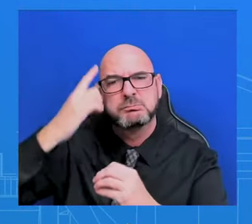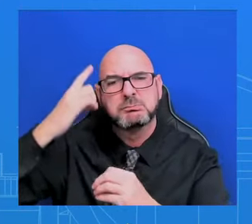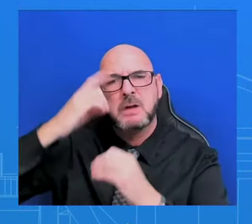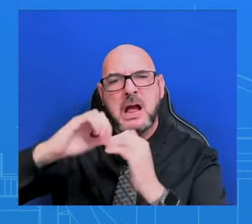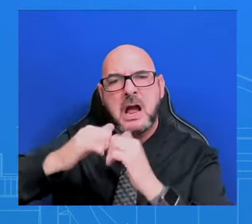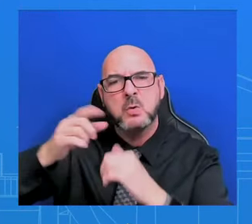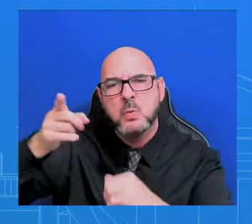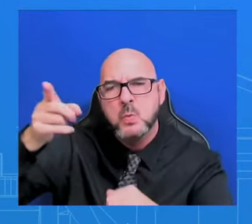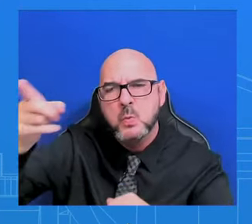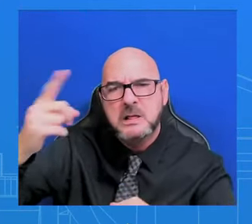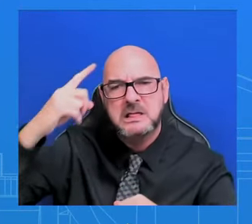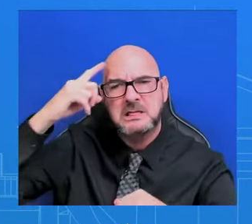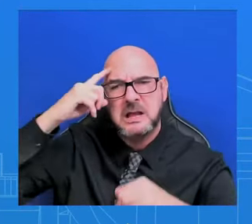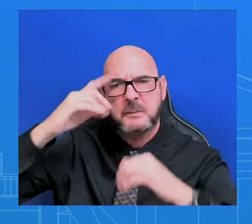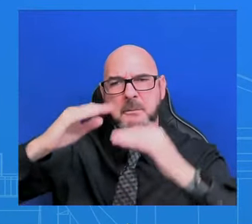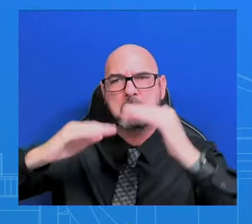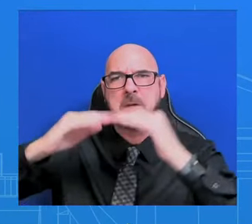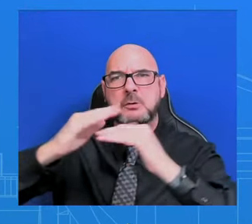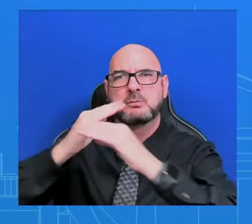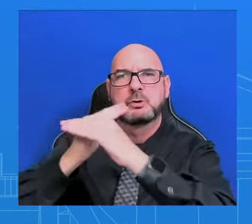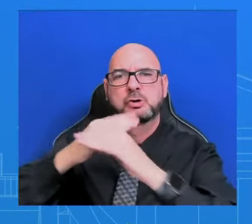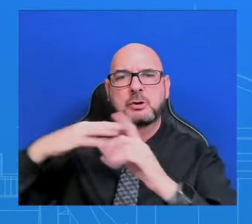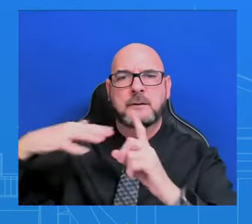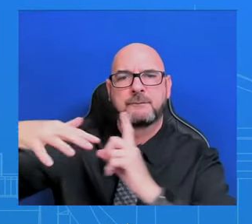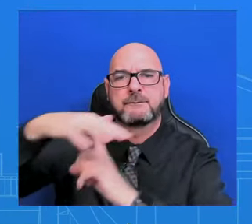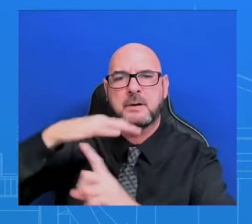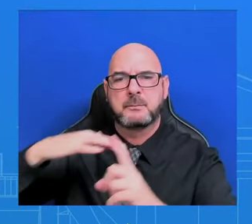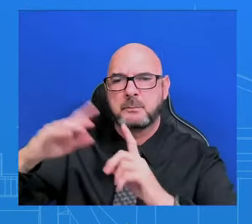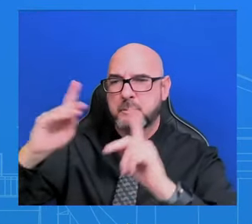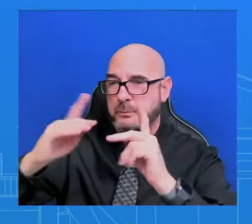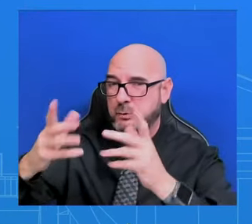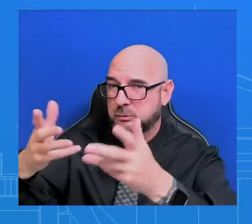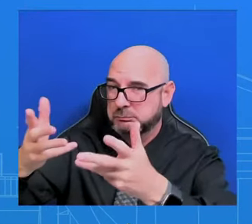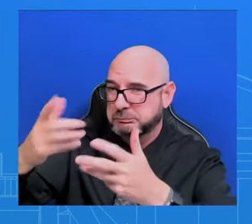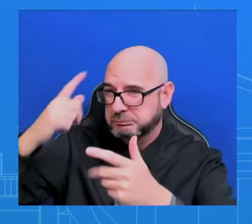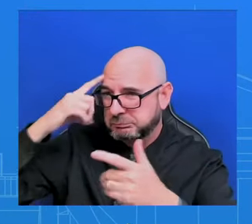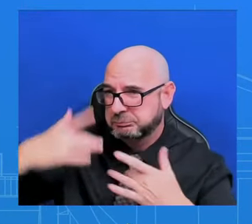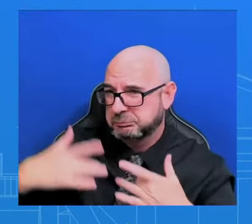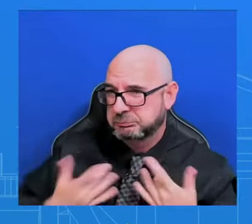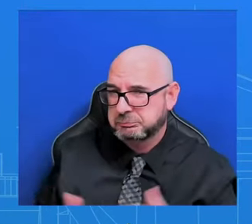your allies? I know of no, and I'm happy to take this question,